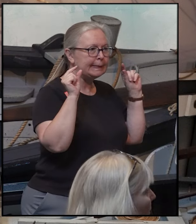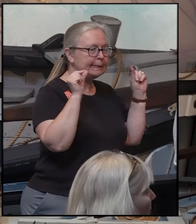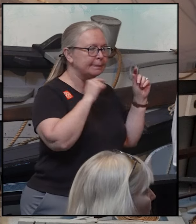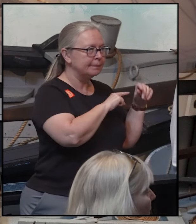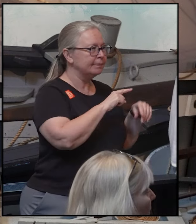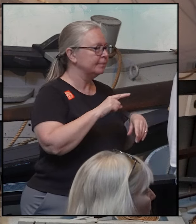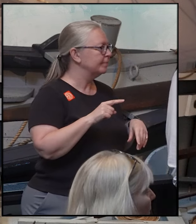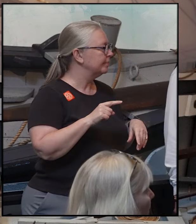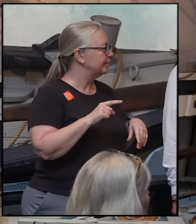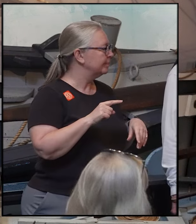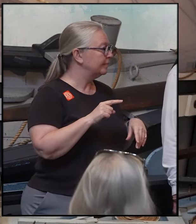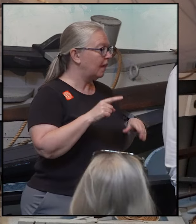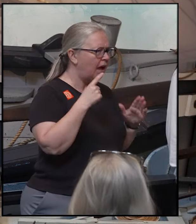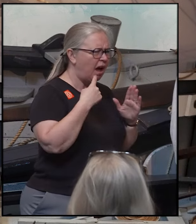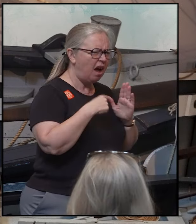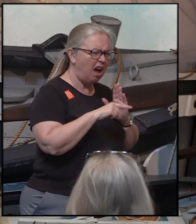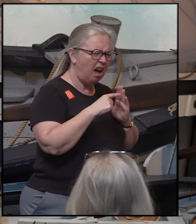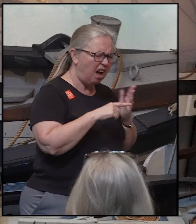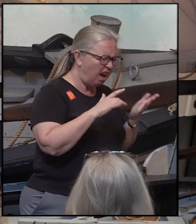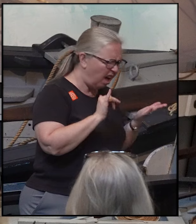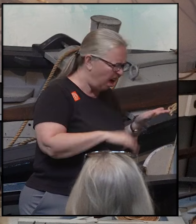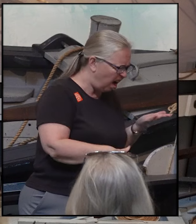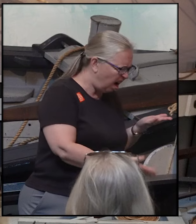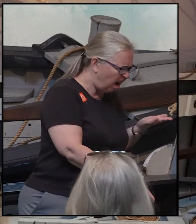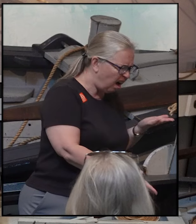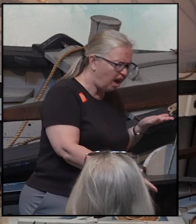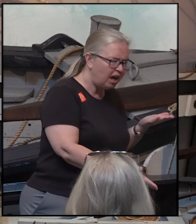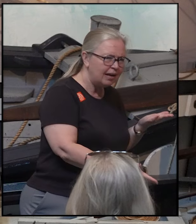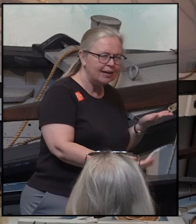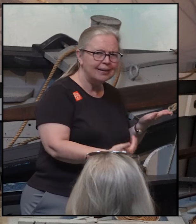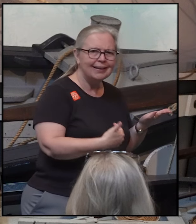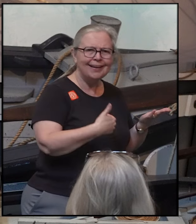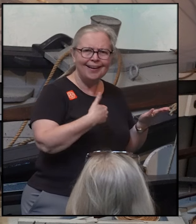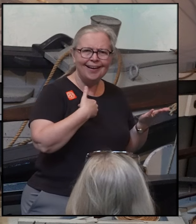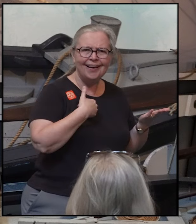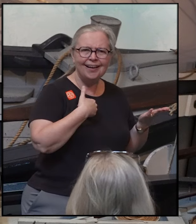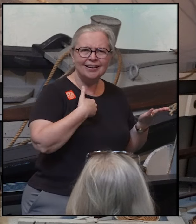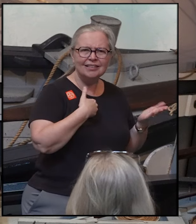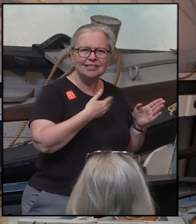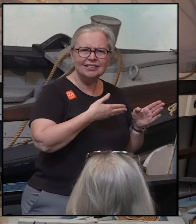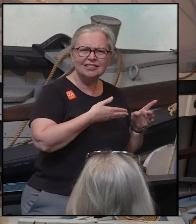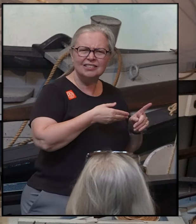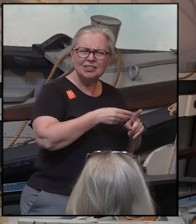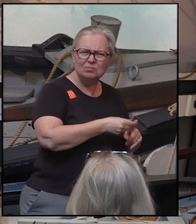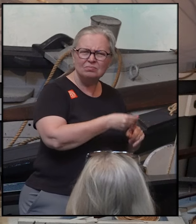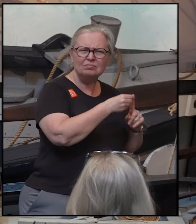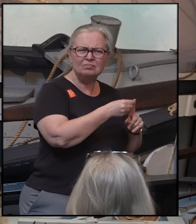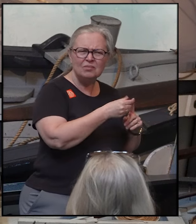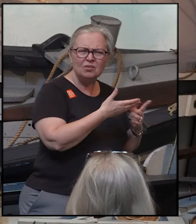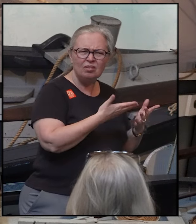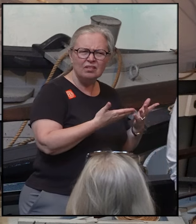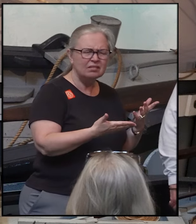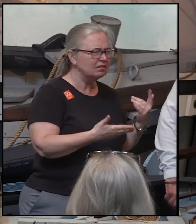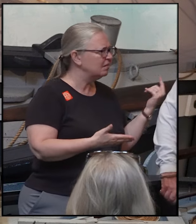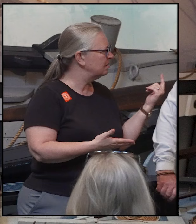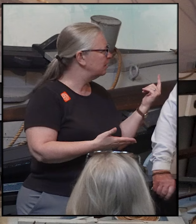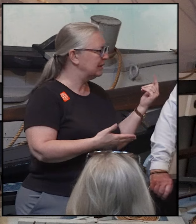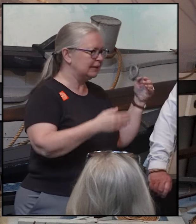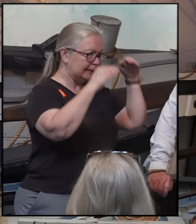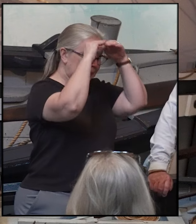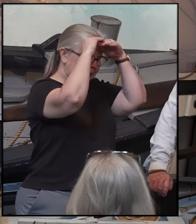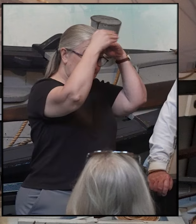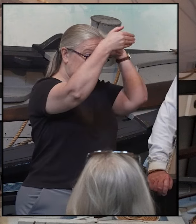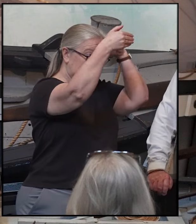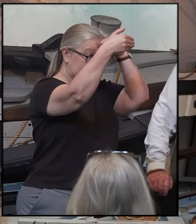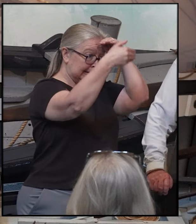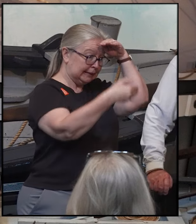And when they investigated this whale, they found out it had some very special properties. In that head cavity